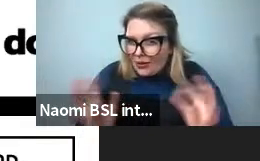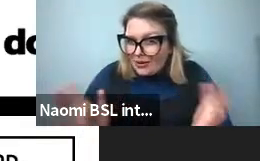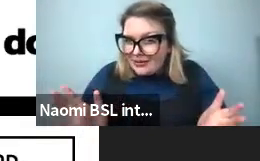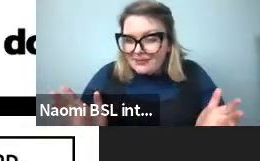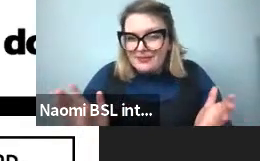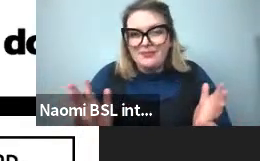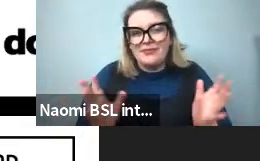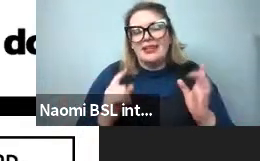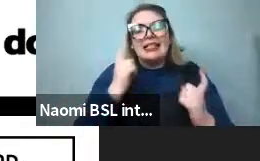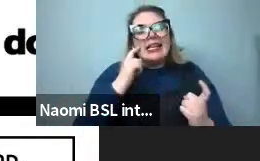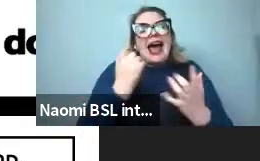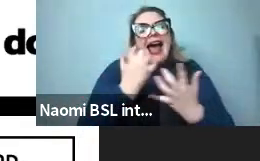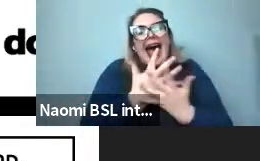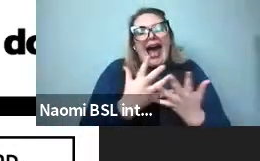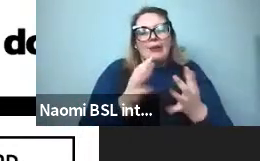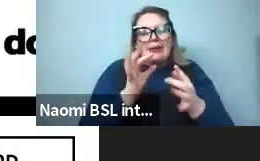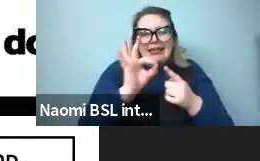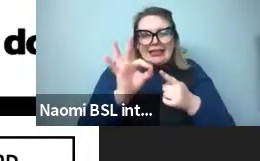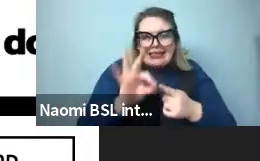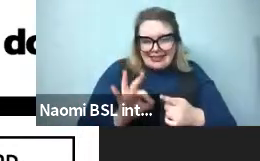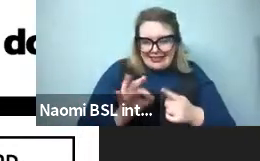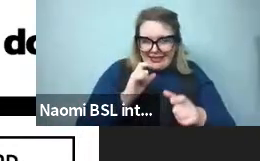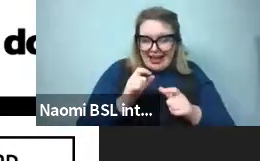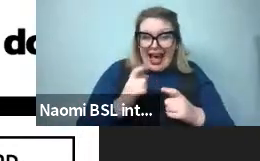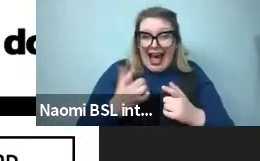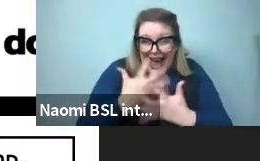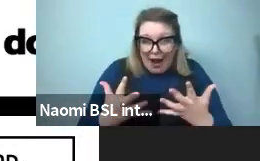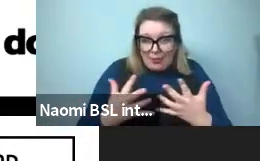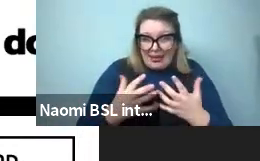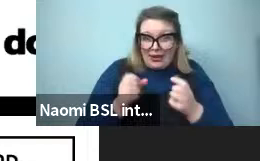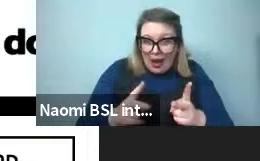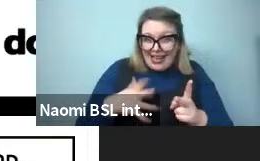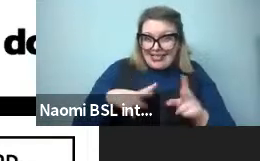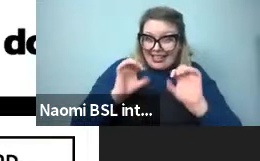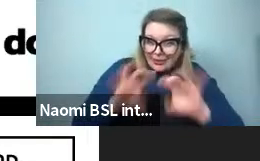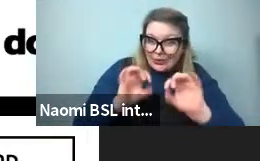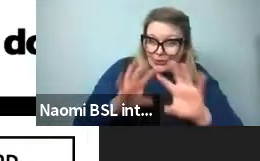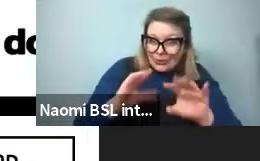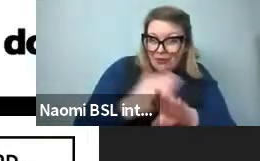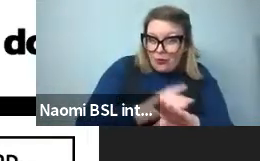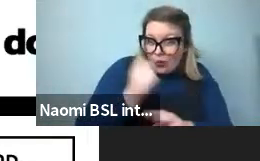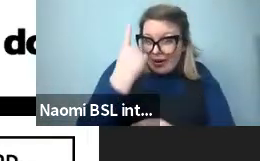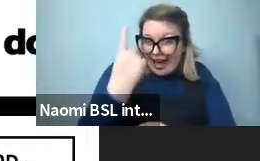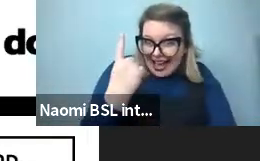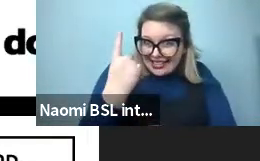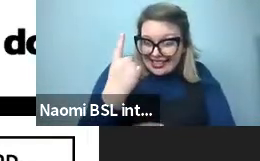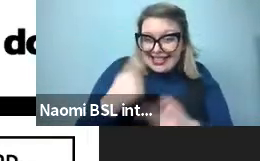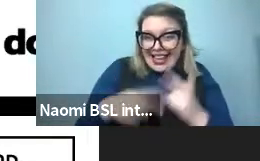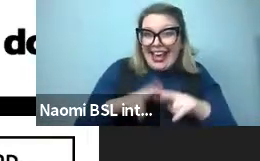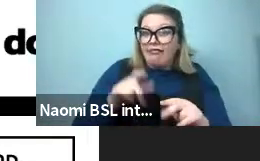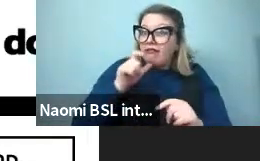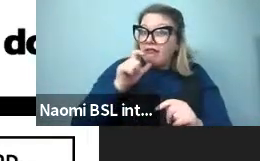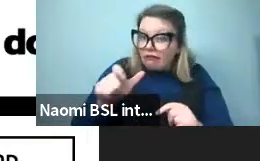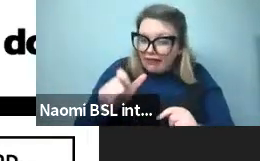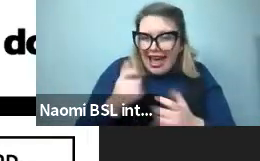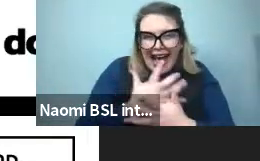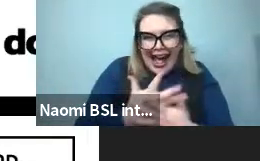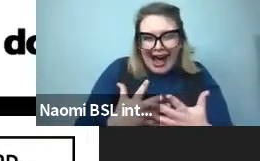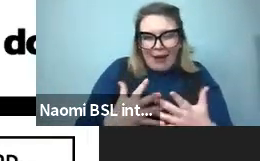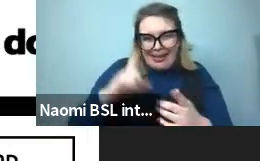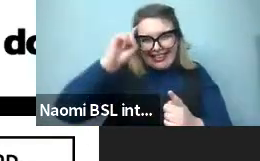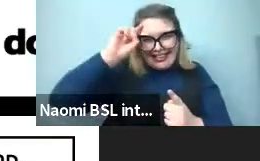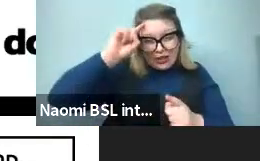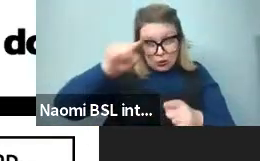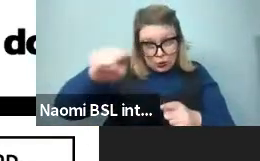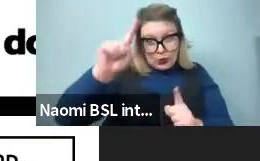how many bits of information it takes to get that across. One way you might think about this is how many guesses it might take you, the listener, to figure out which of